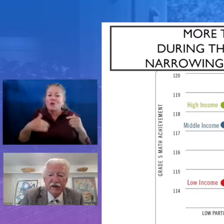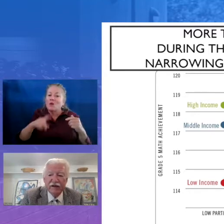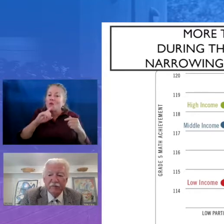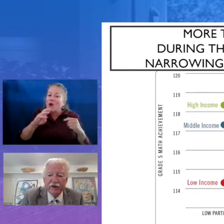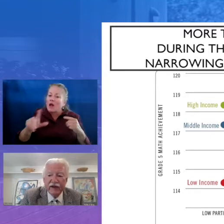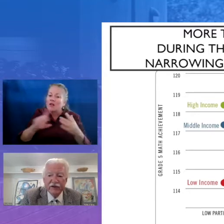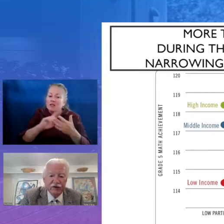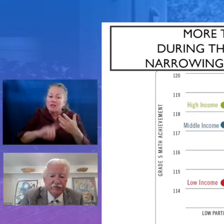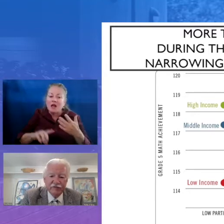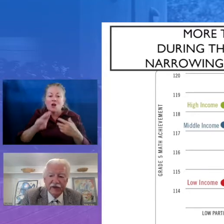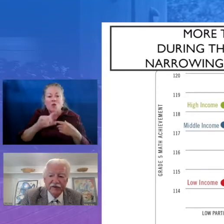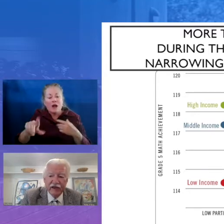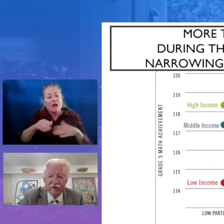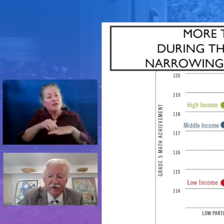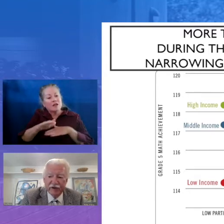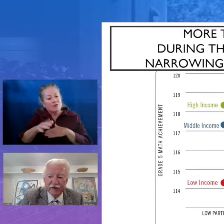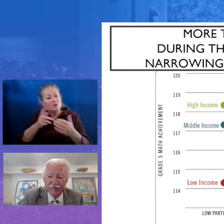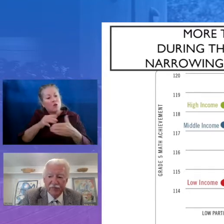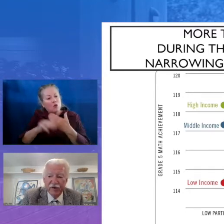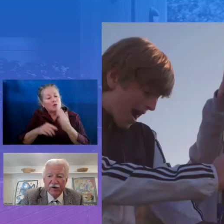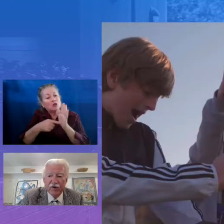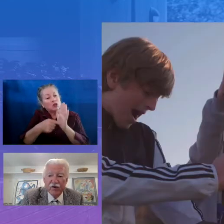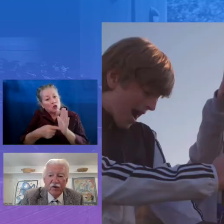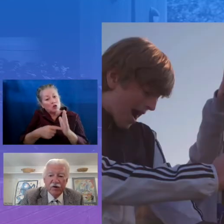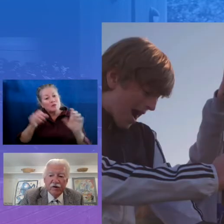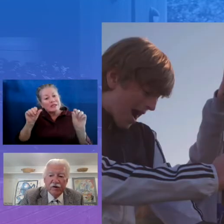shows the potential. Next slide, please.